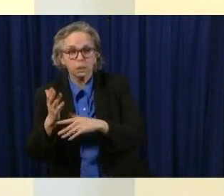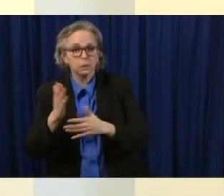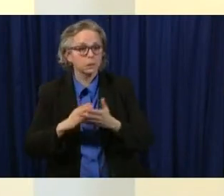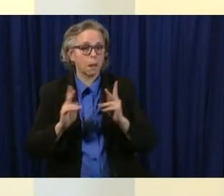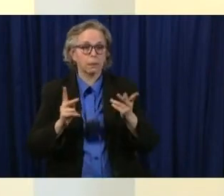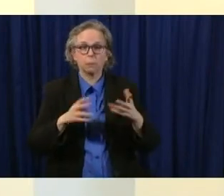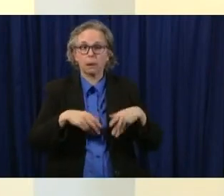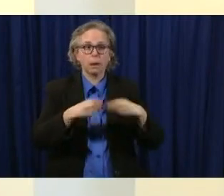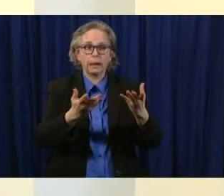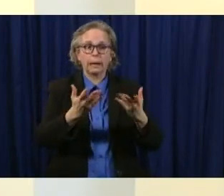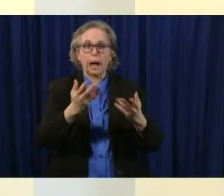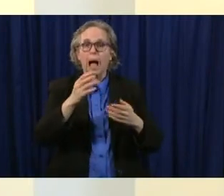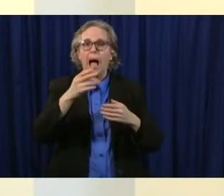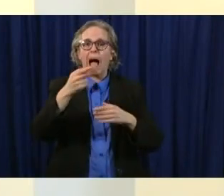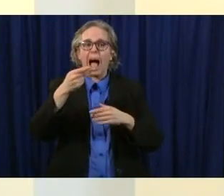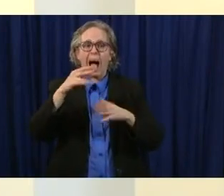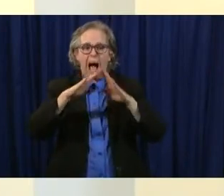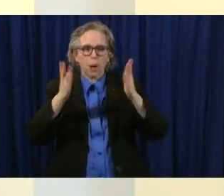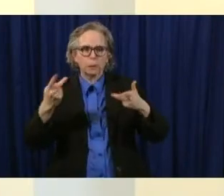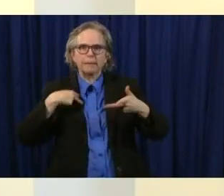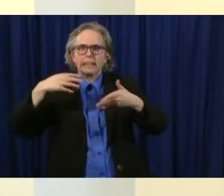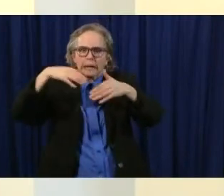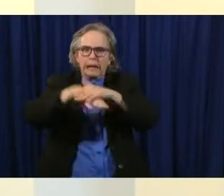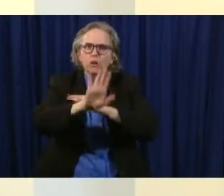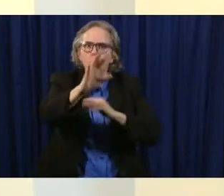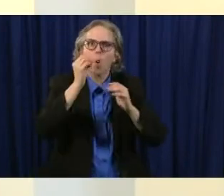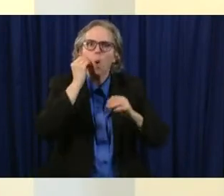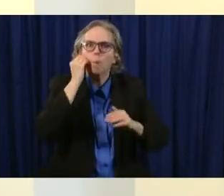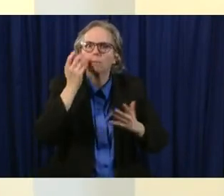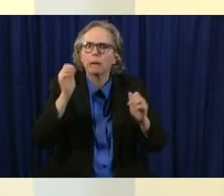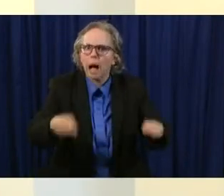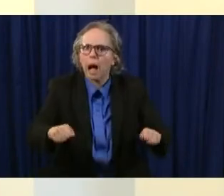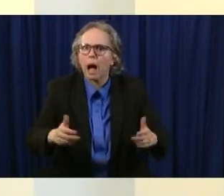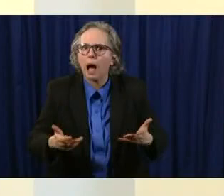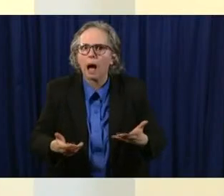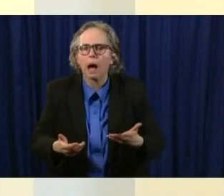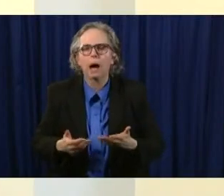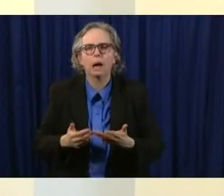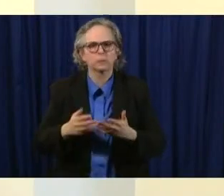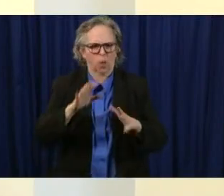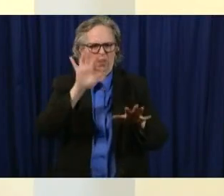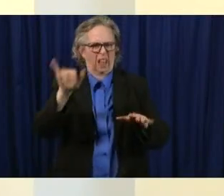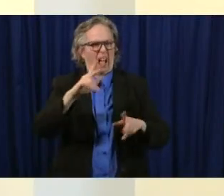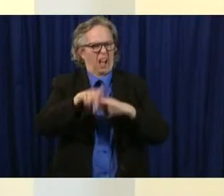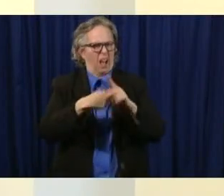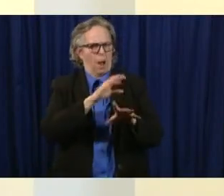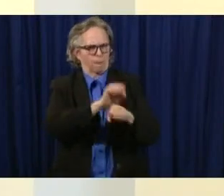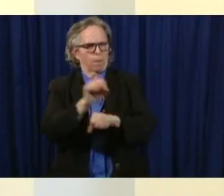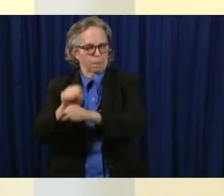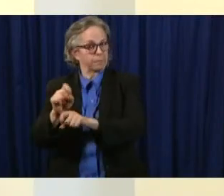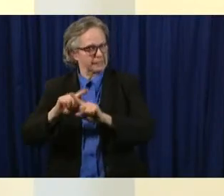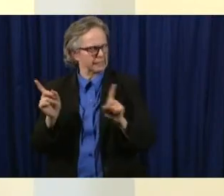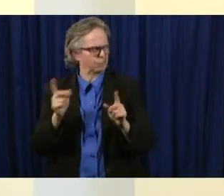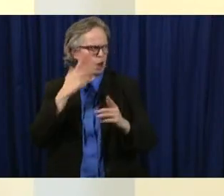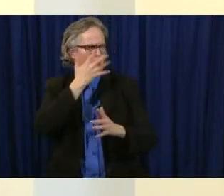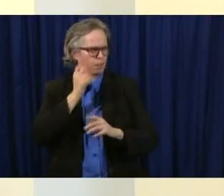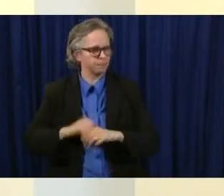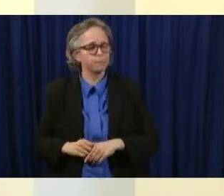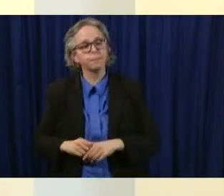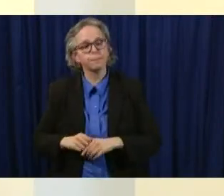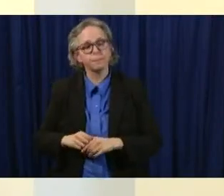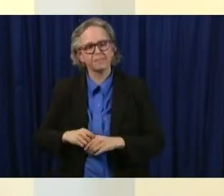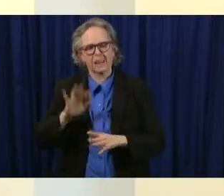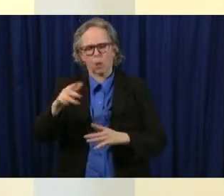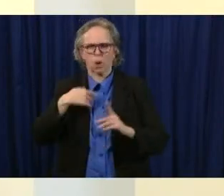another point another area of public health is around water quality and safety so i've been asked to remind